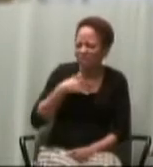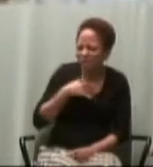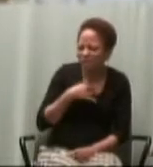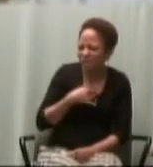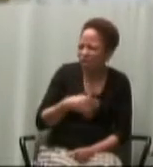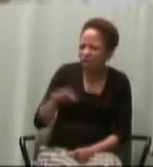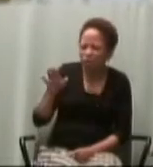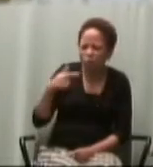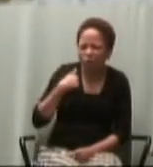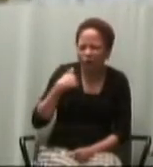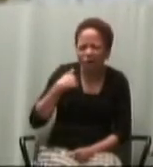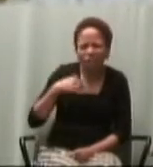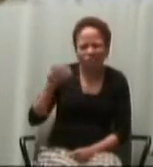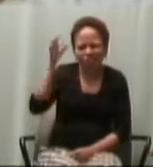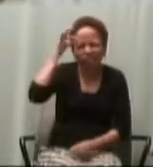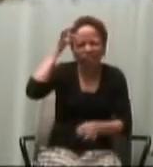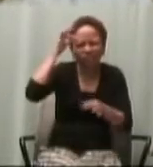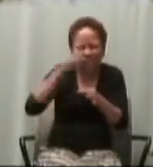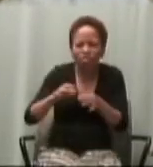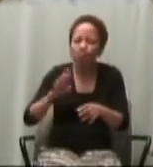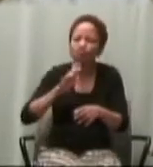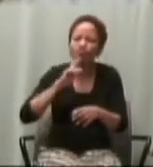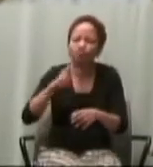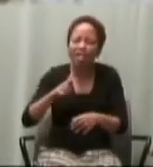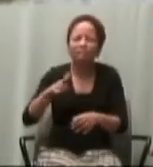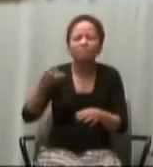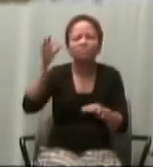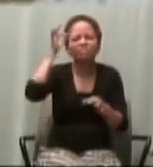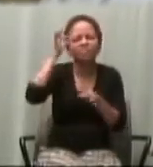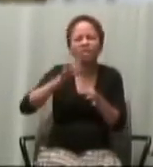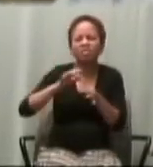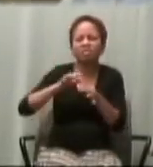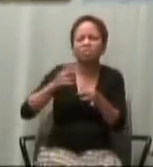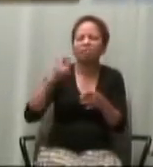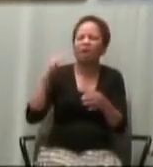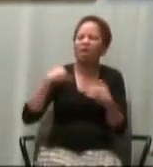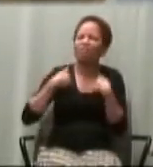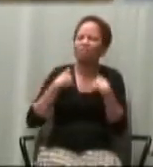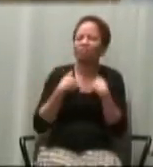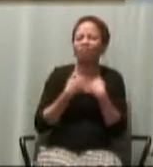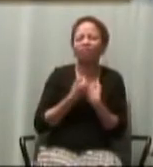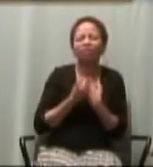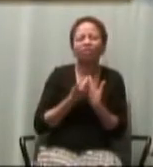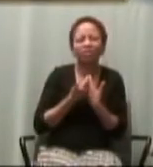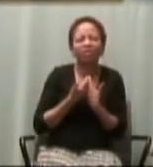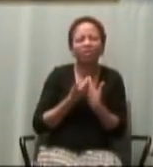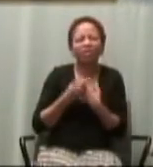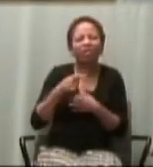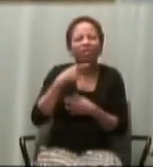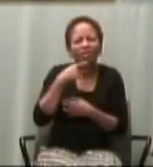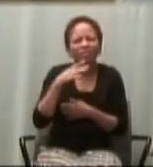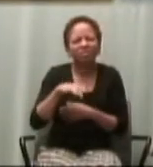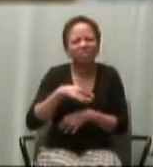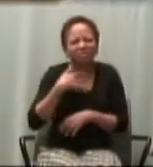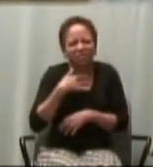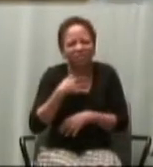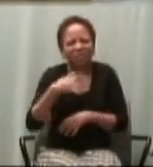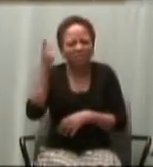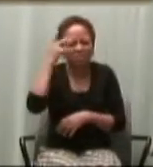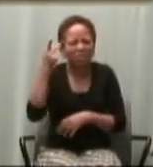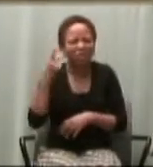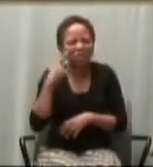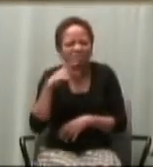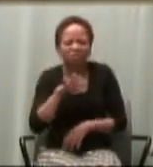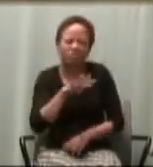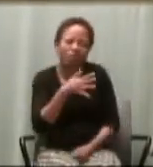this is not only what God invites me to do and by this act live faithfully, but a kind of,